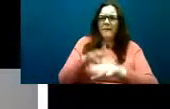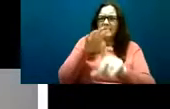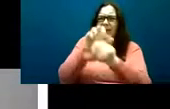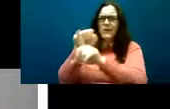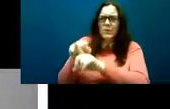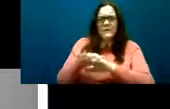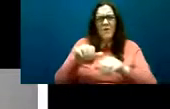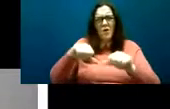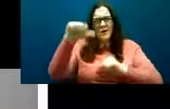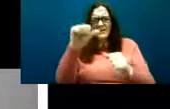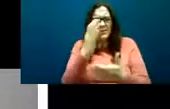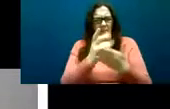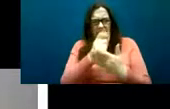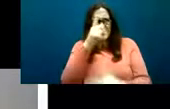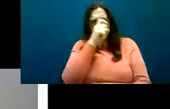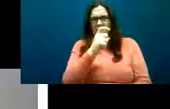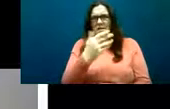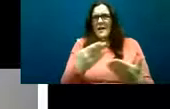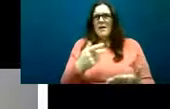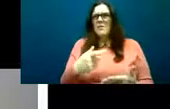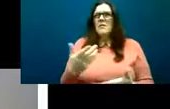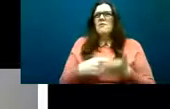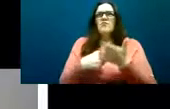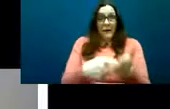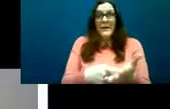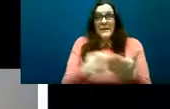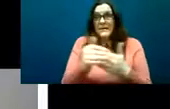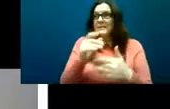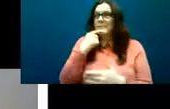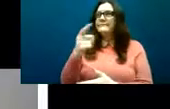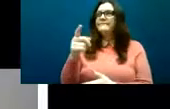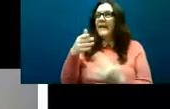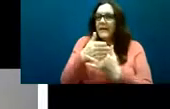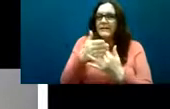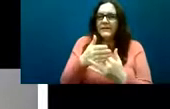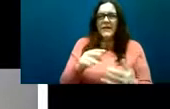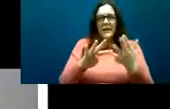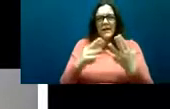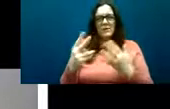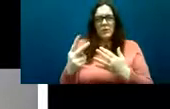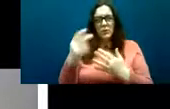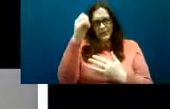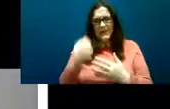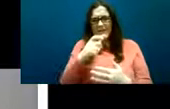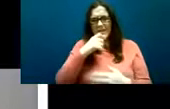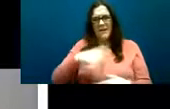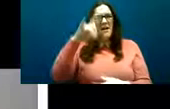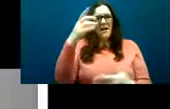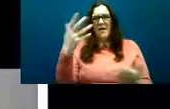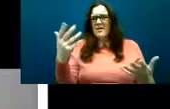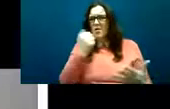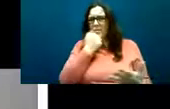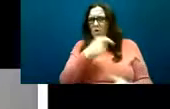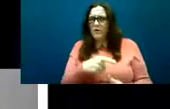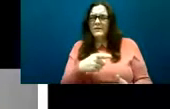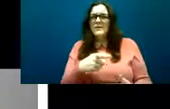and 92% which is a very high figure reported that there were no specific interventions or arrangements for people with autism